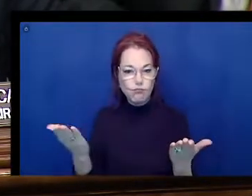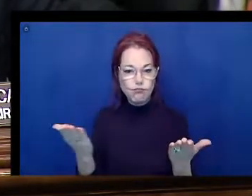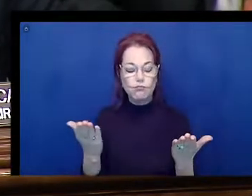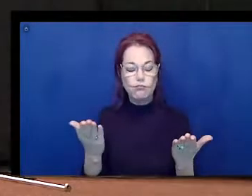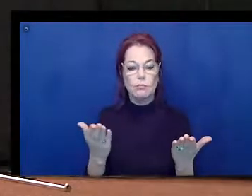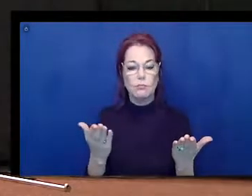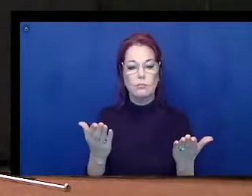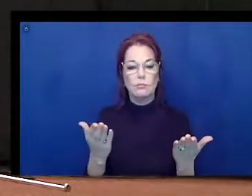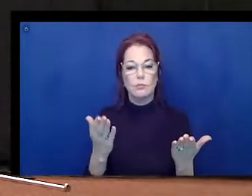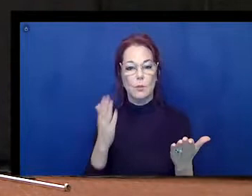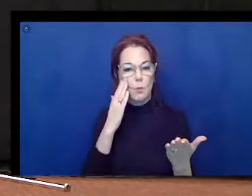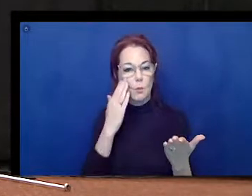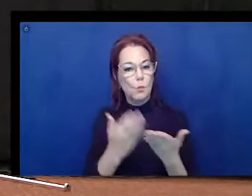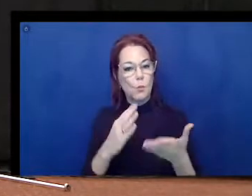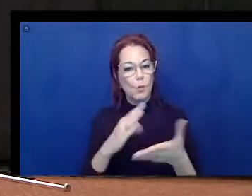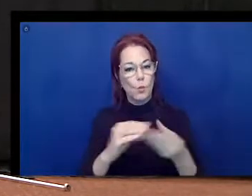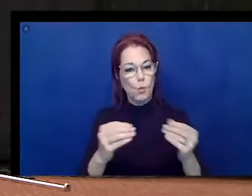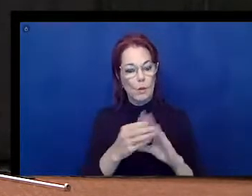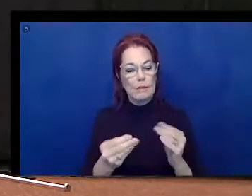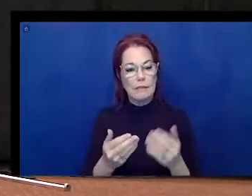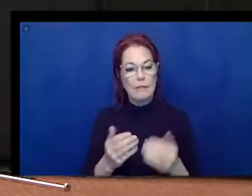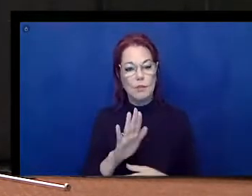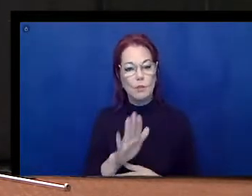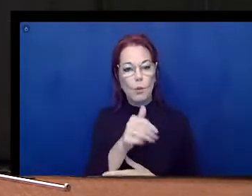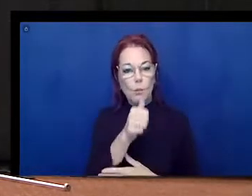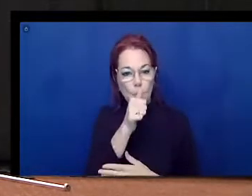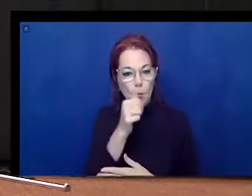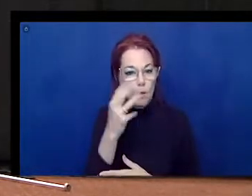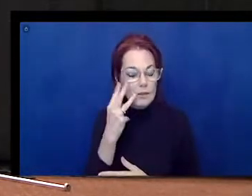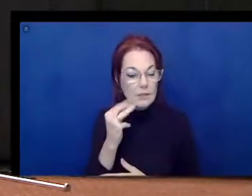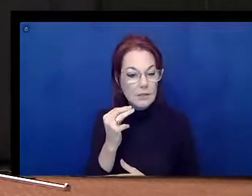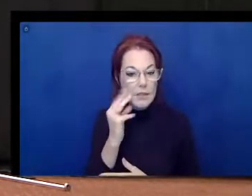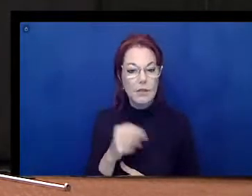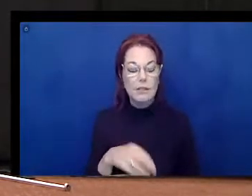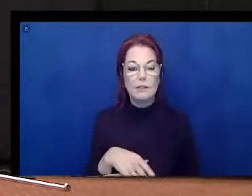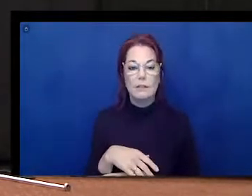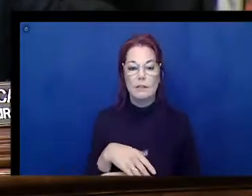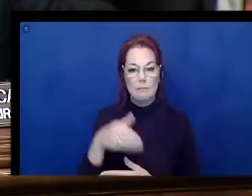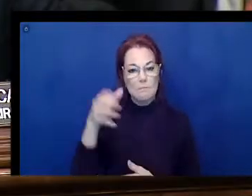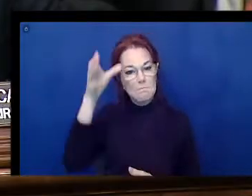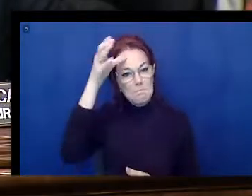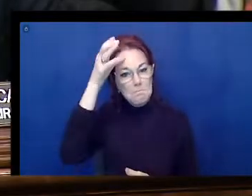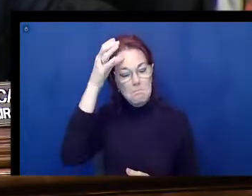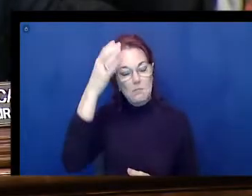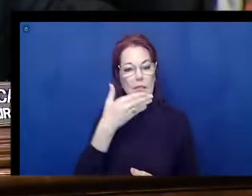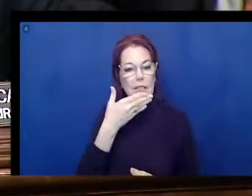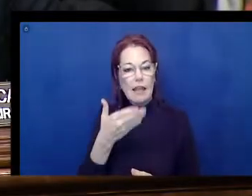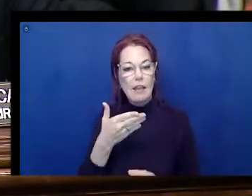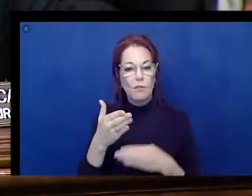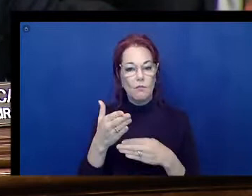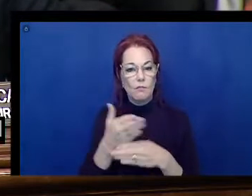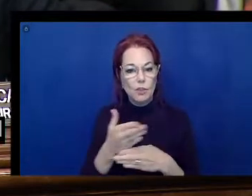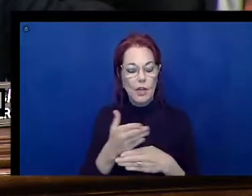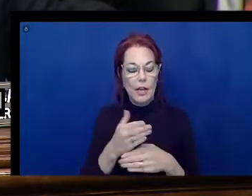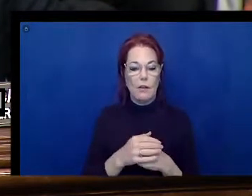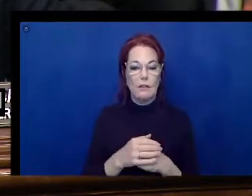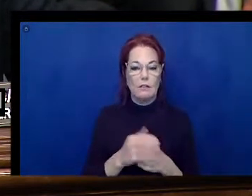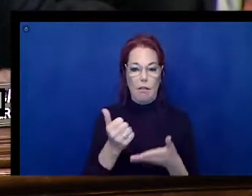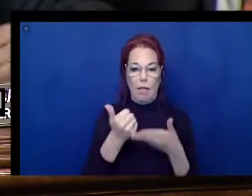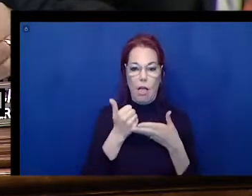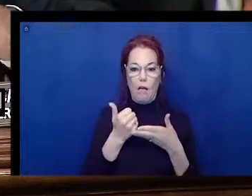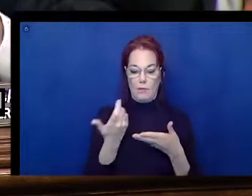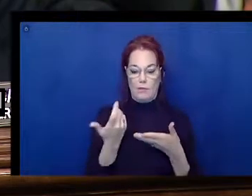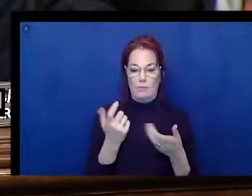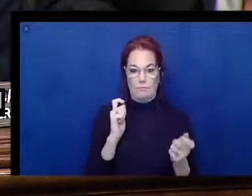personal experience to this hearing. So that we can make changes and hold federal